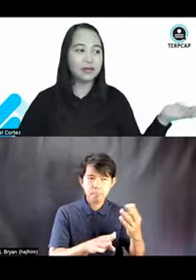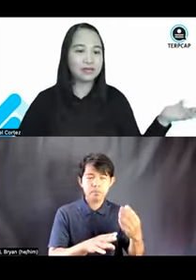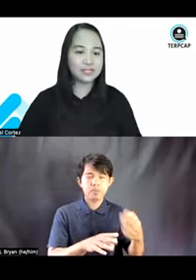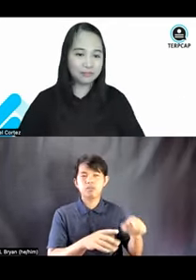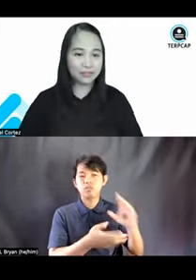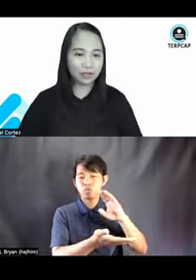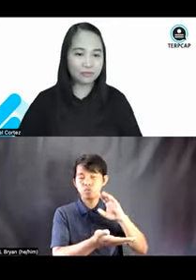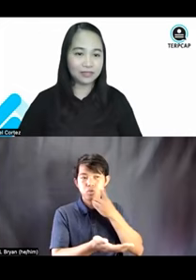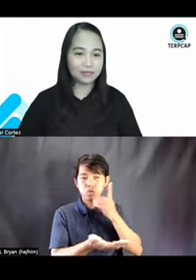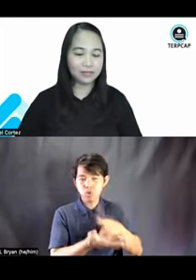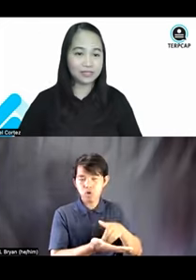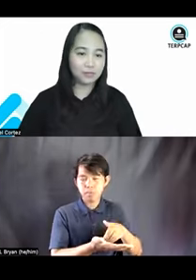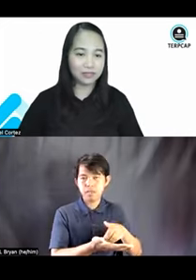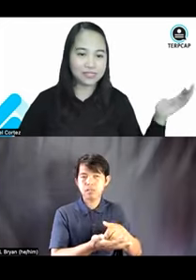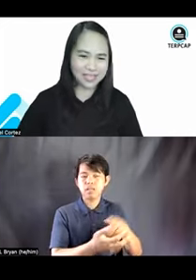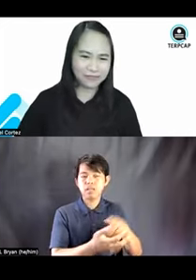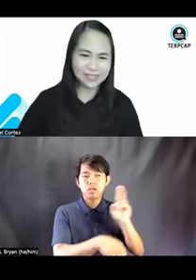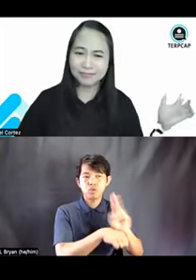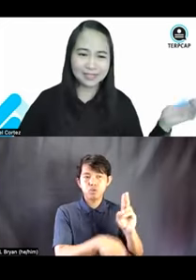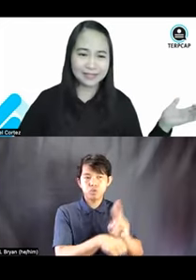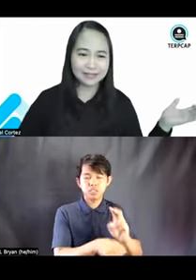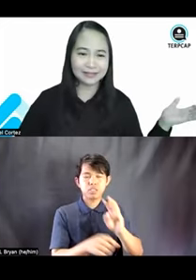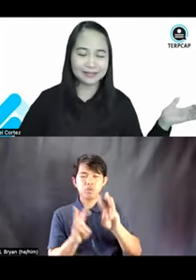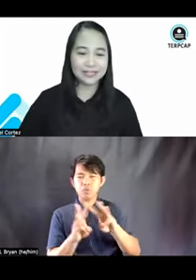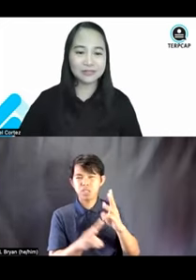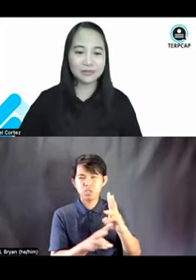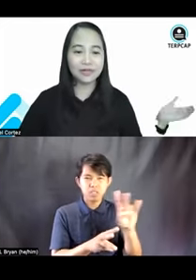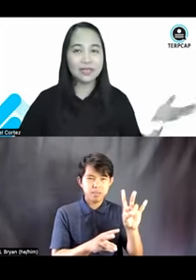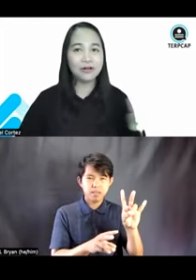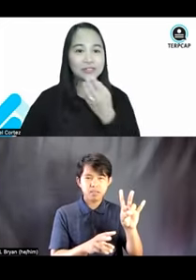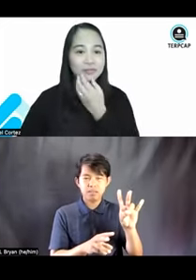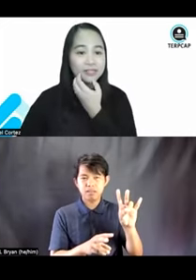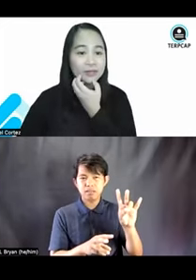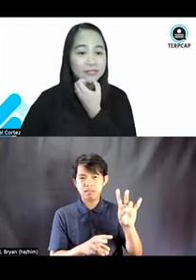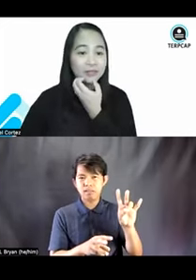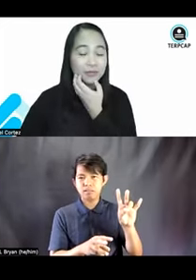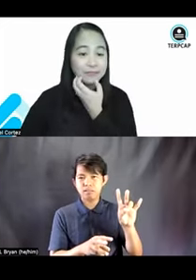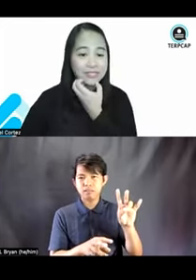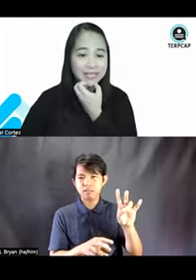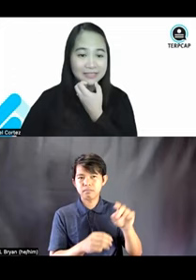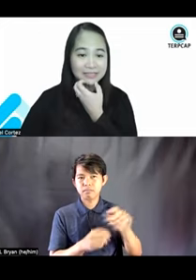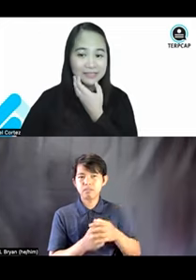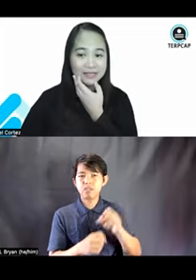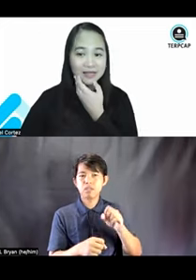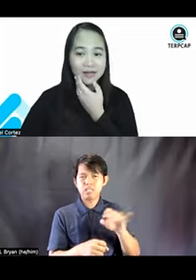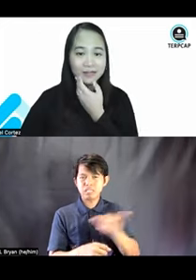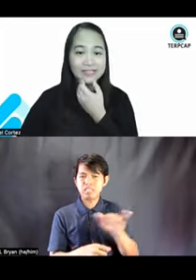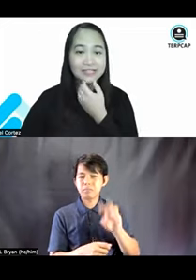save a document using Windows 7, something like that, right? So, also, when it comes to the websites,